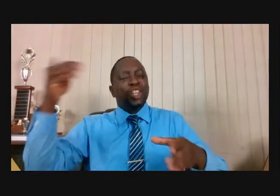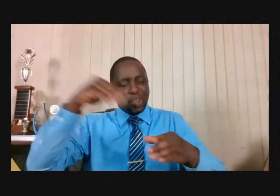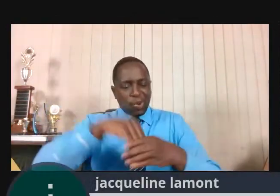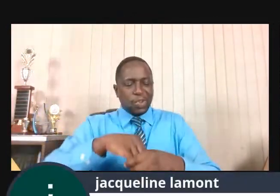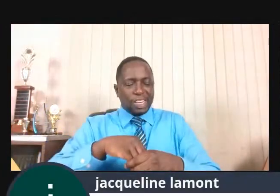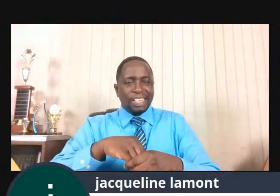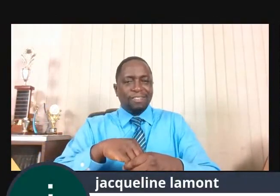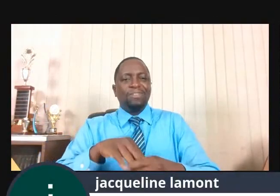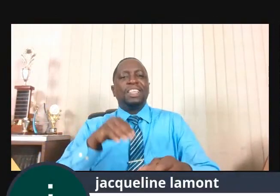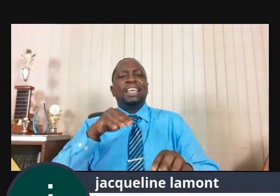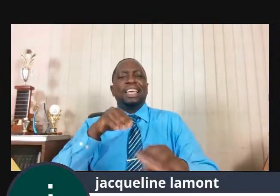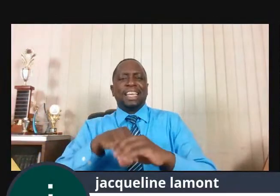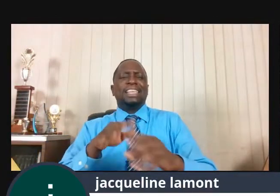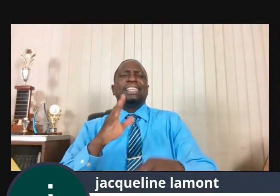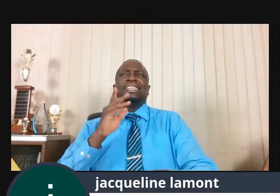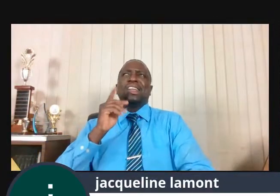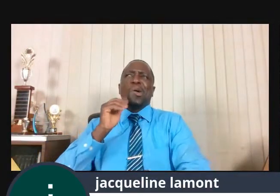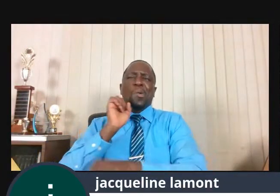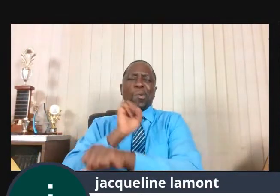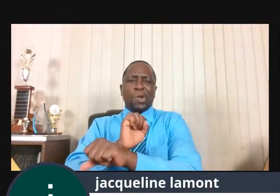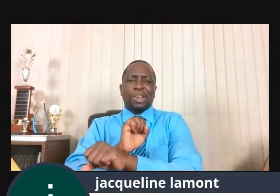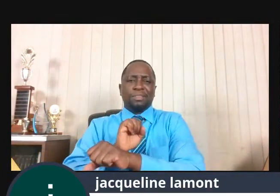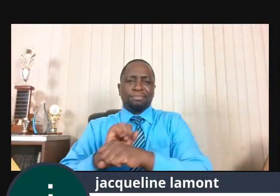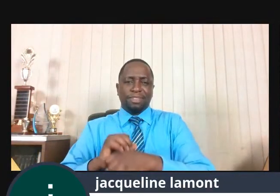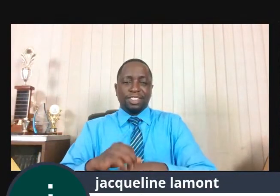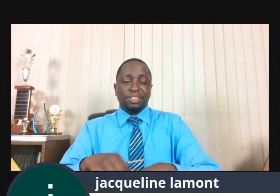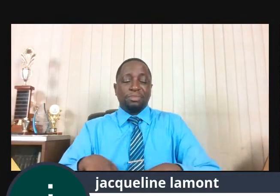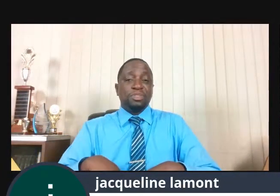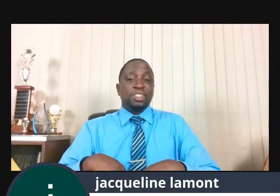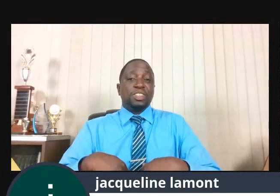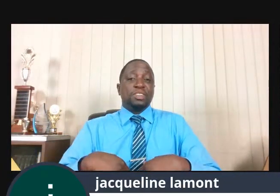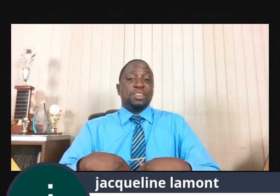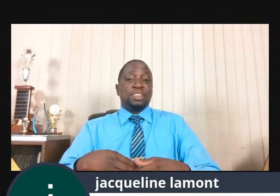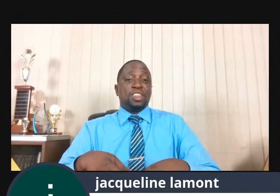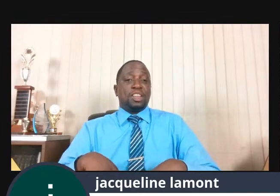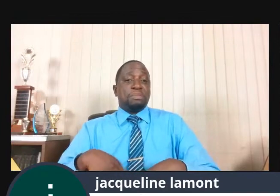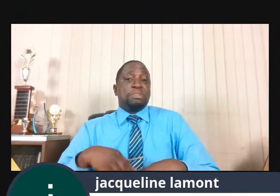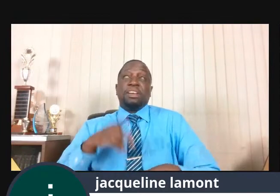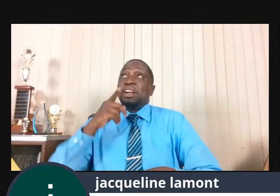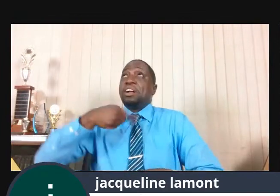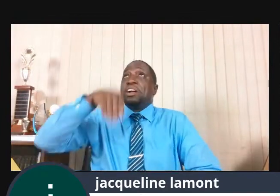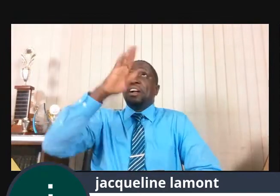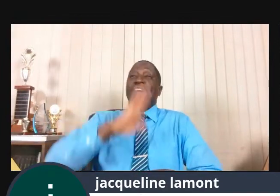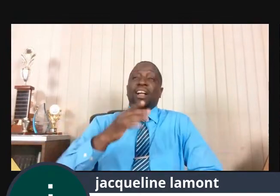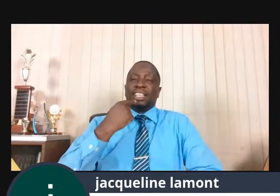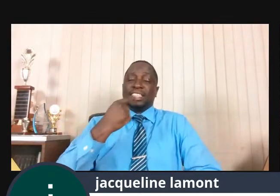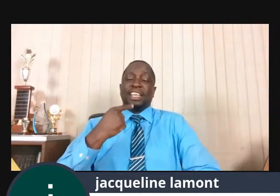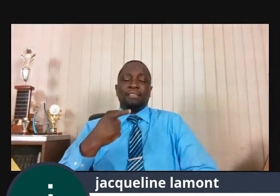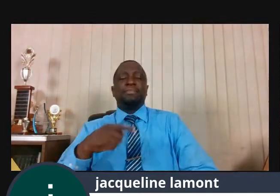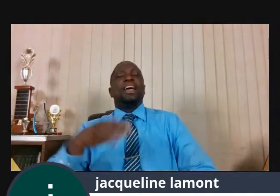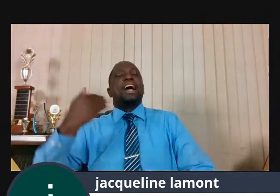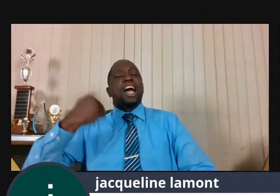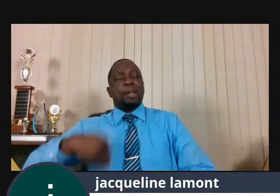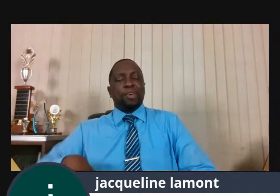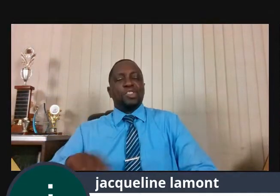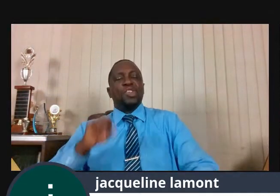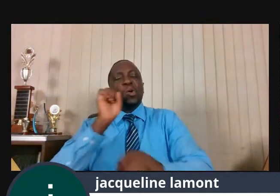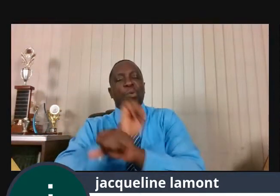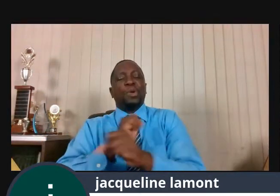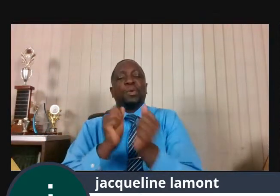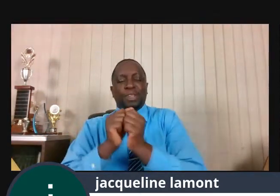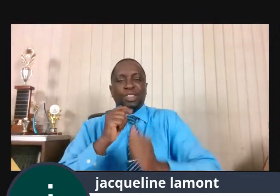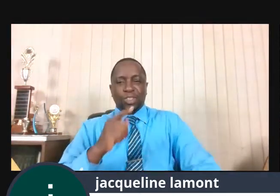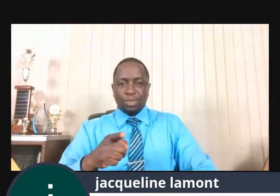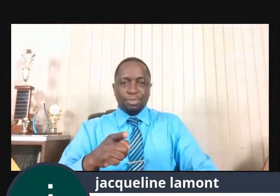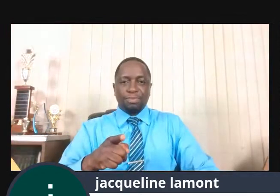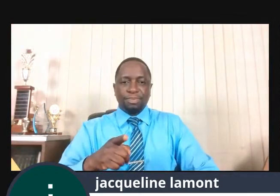have done it by himself, but he said, I'm going to work with Elijah, church family, church leaders. Please